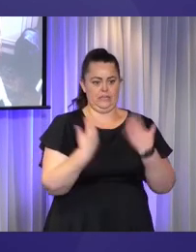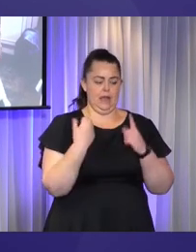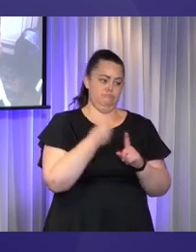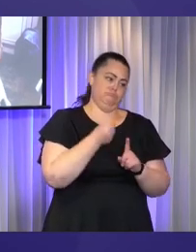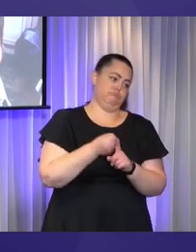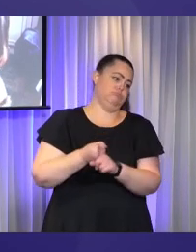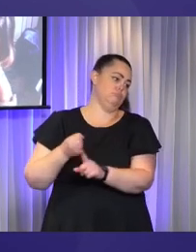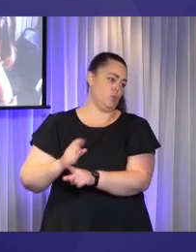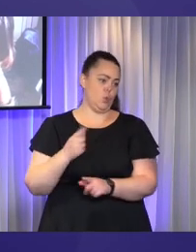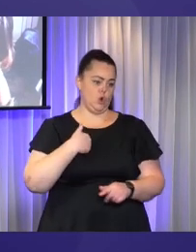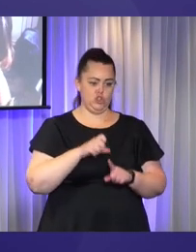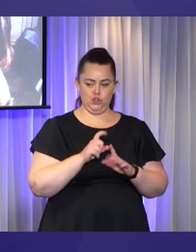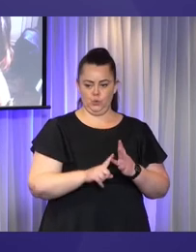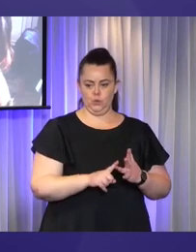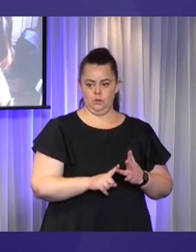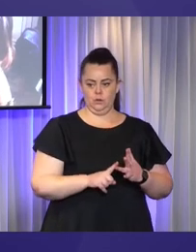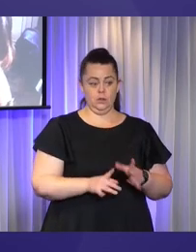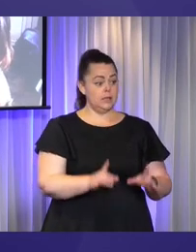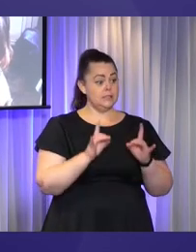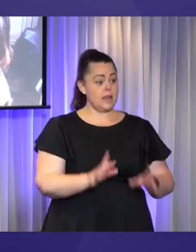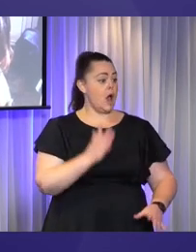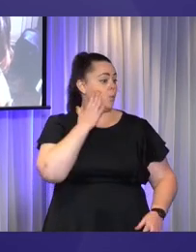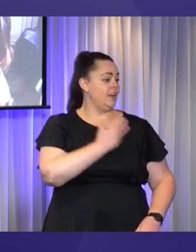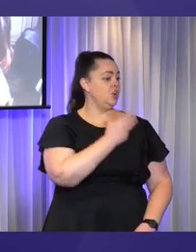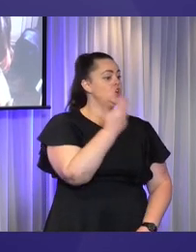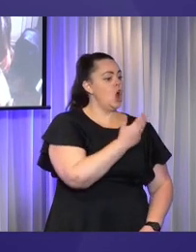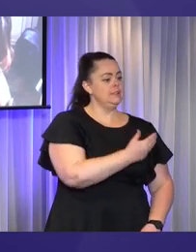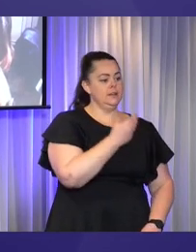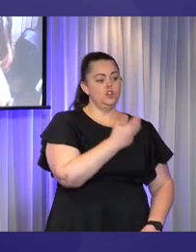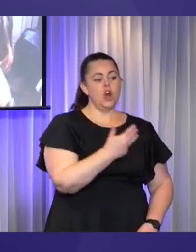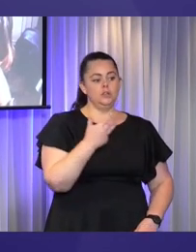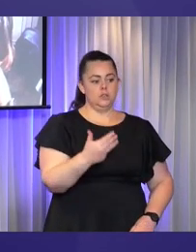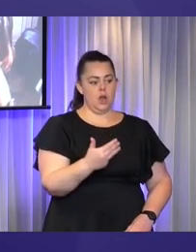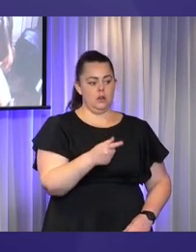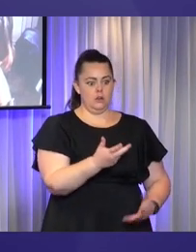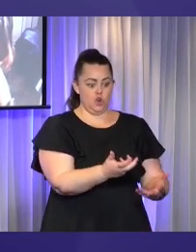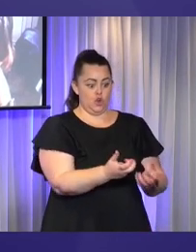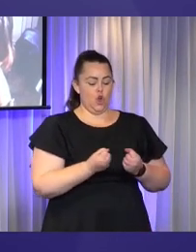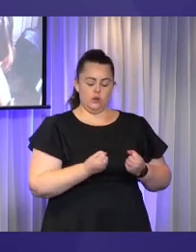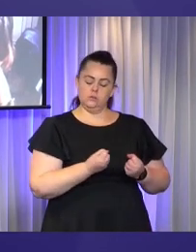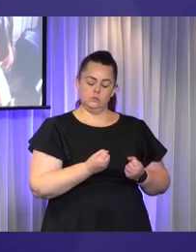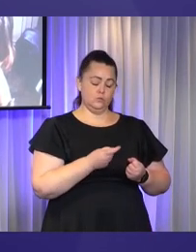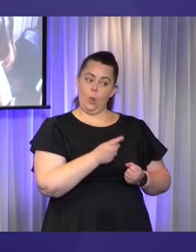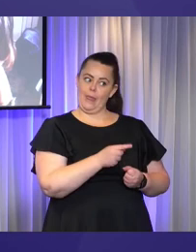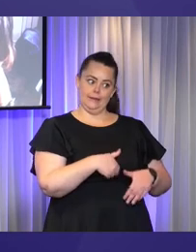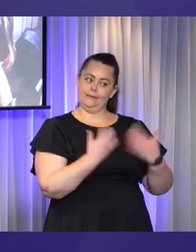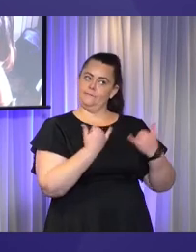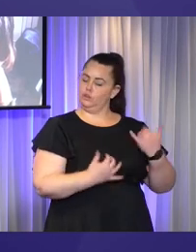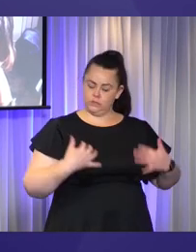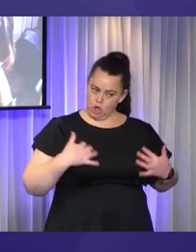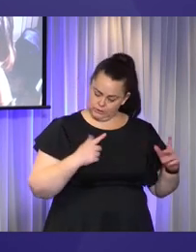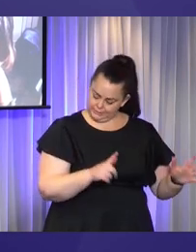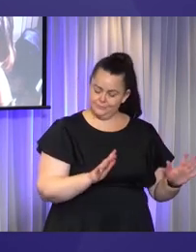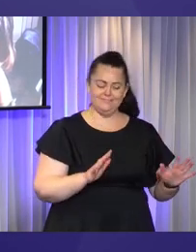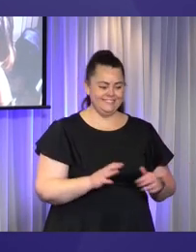that I do, and it has been since 1999 when I acquired it on a really exciting day. And I just want to